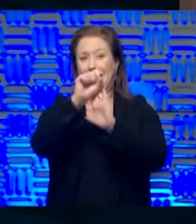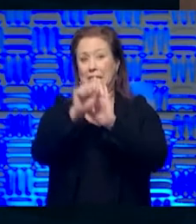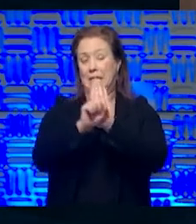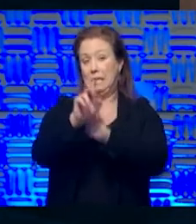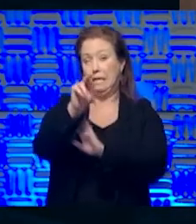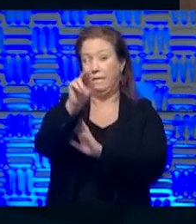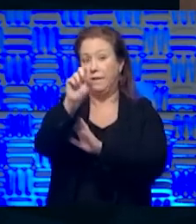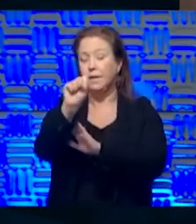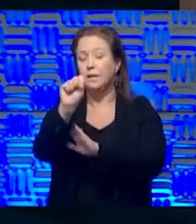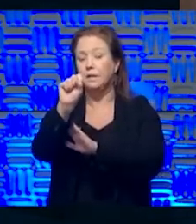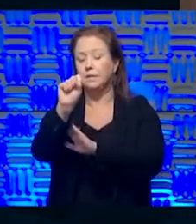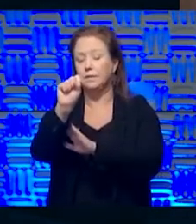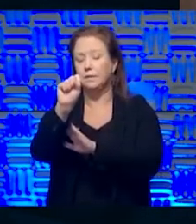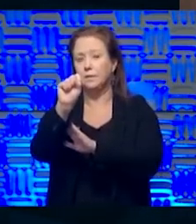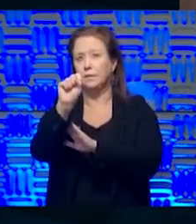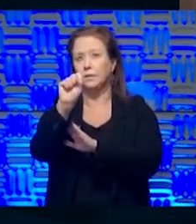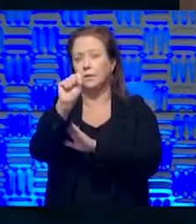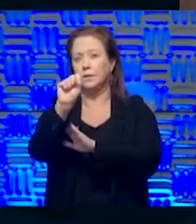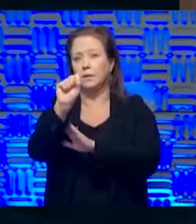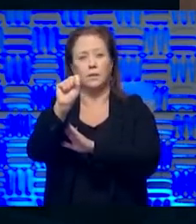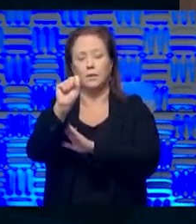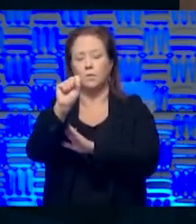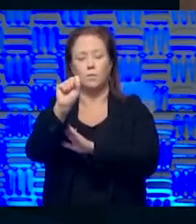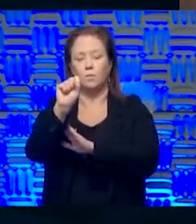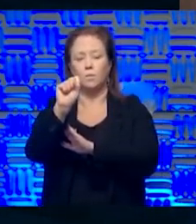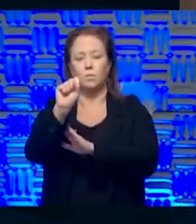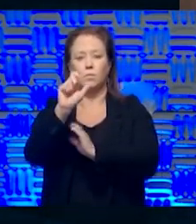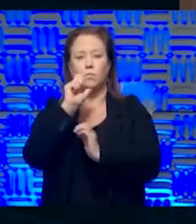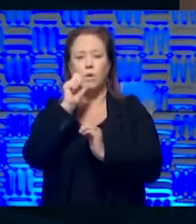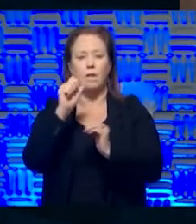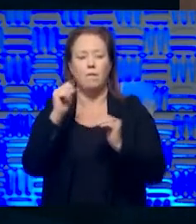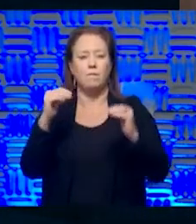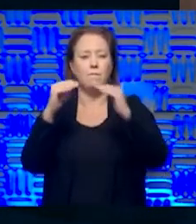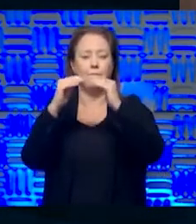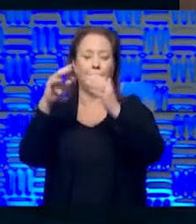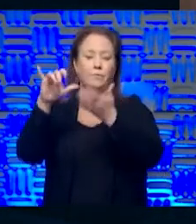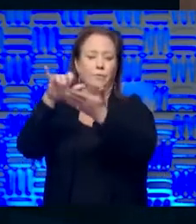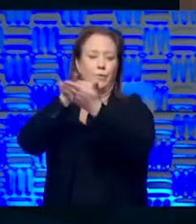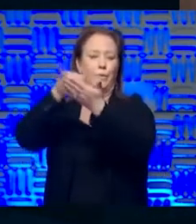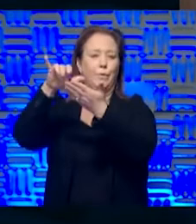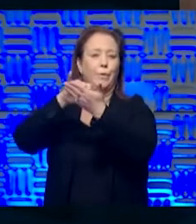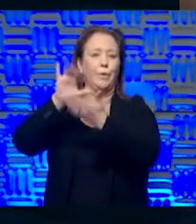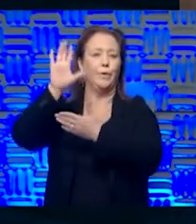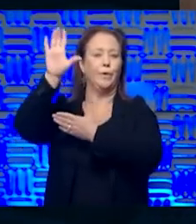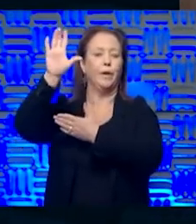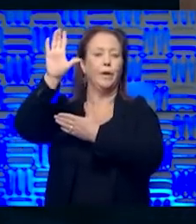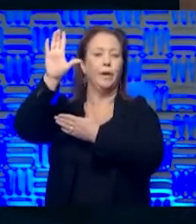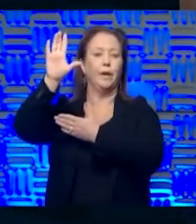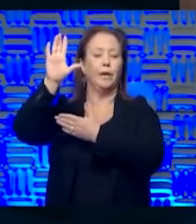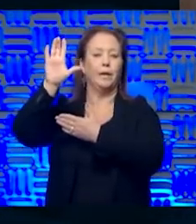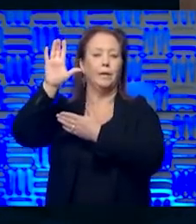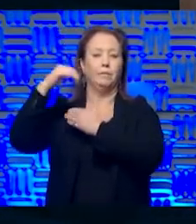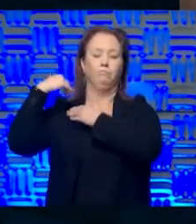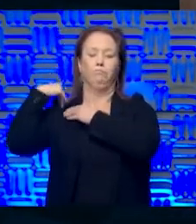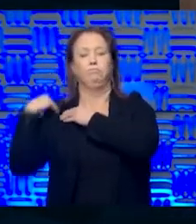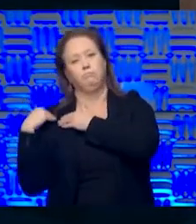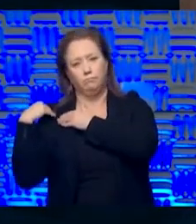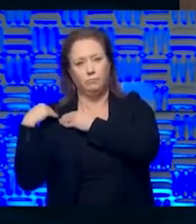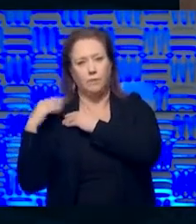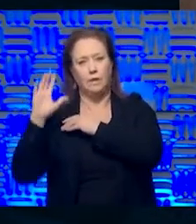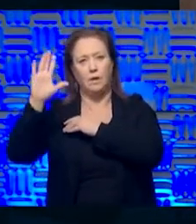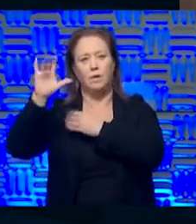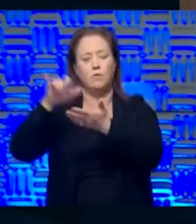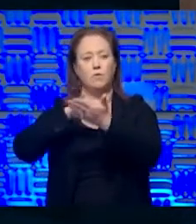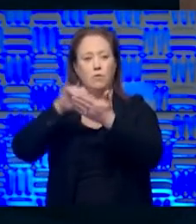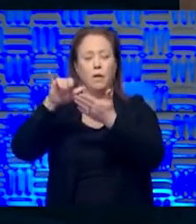Kansas has become anywhere as close to, uh, New York, for example, in terms of overly taxing it. It got, it's very